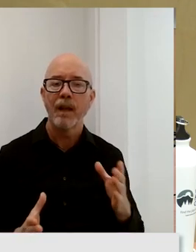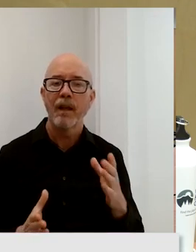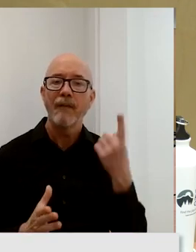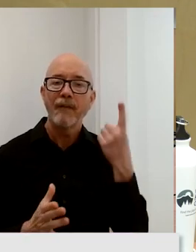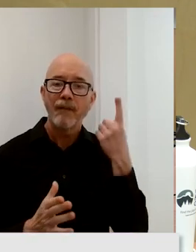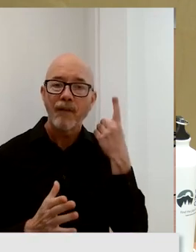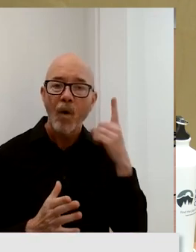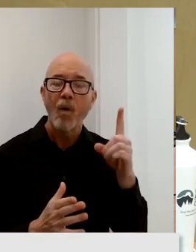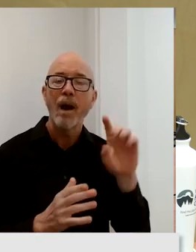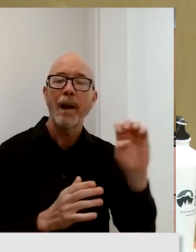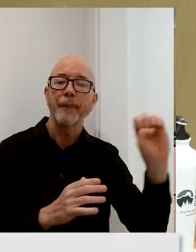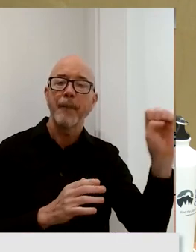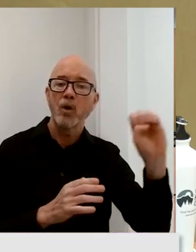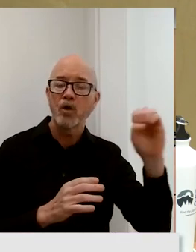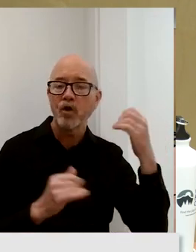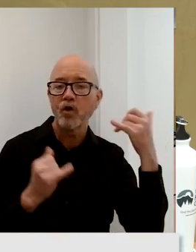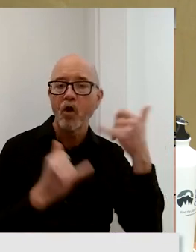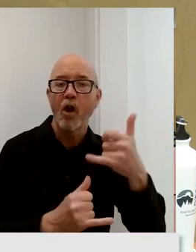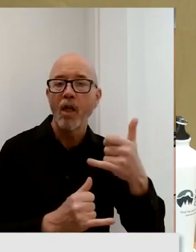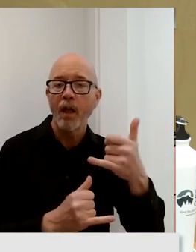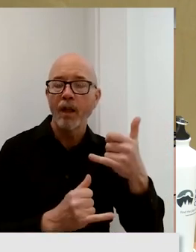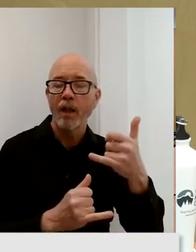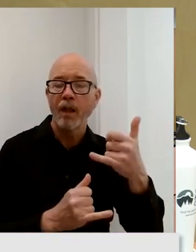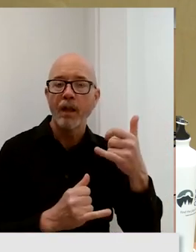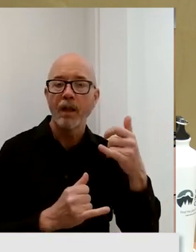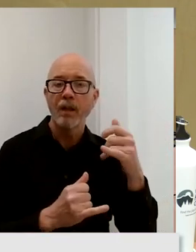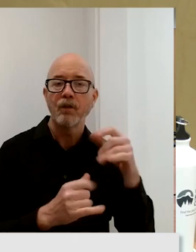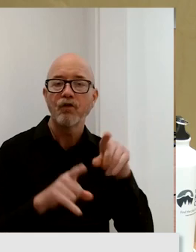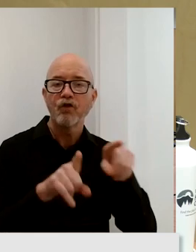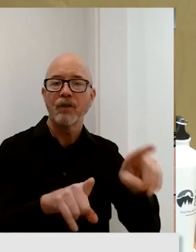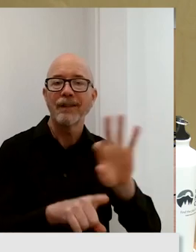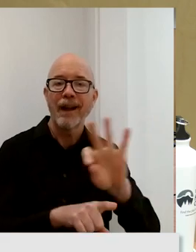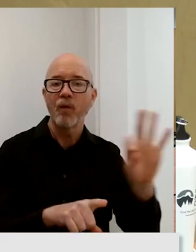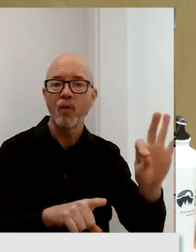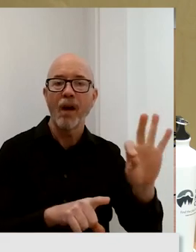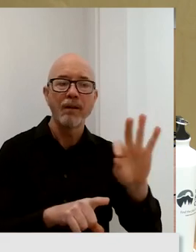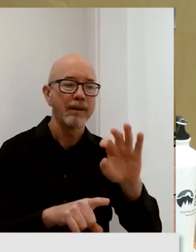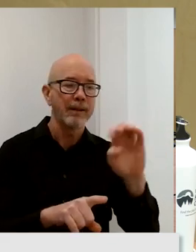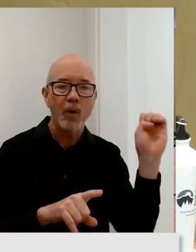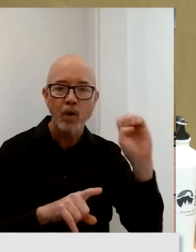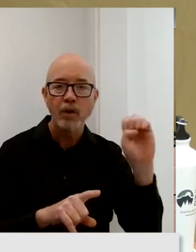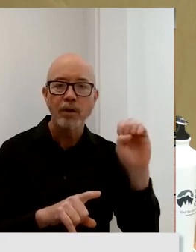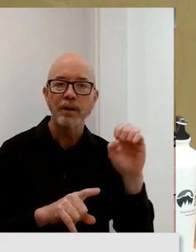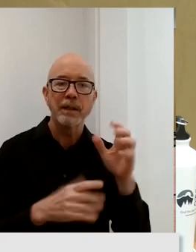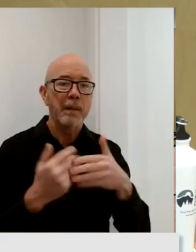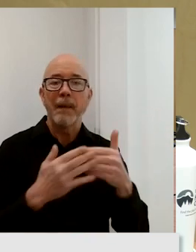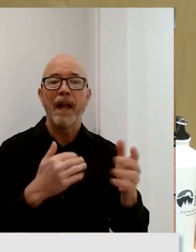access, regardless of the grid status. Um,